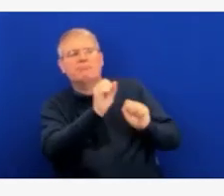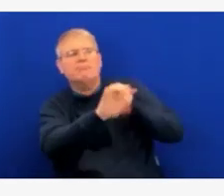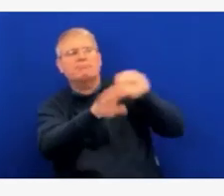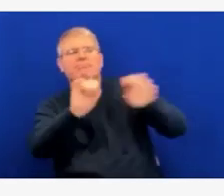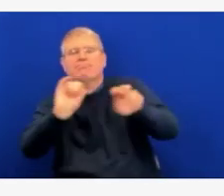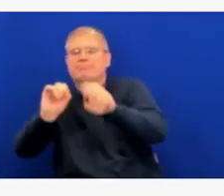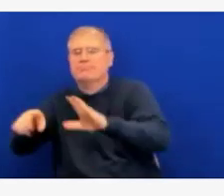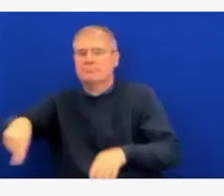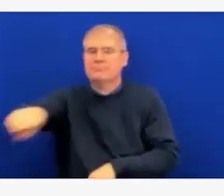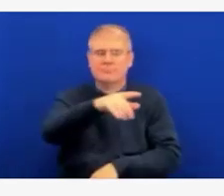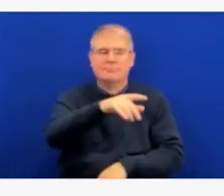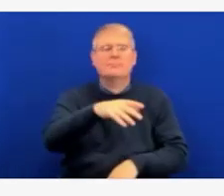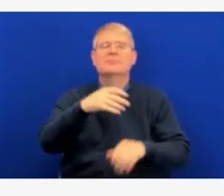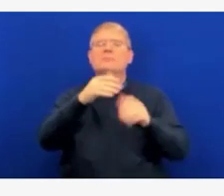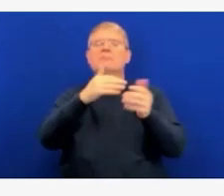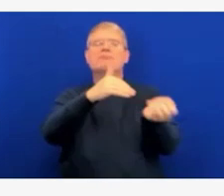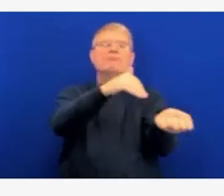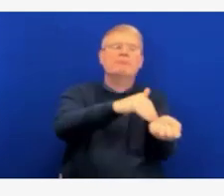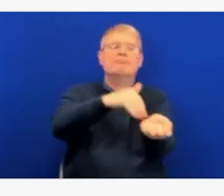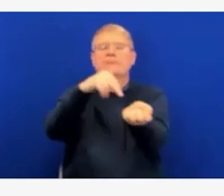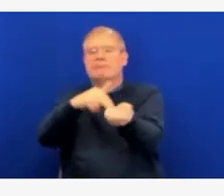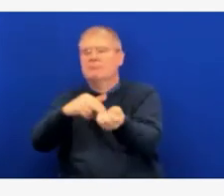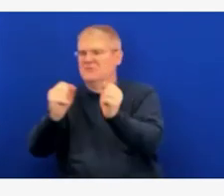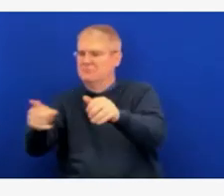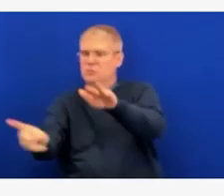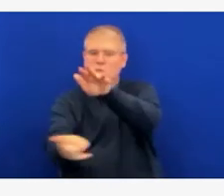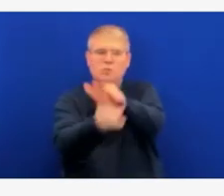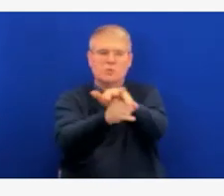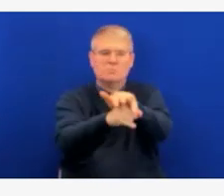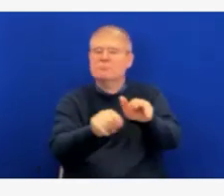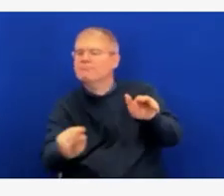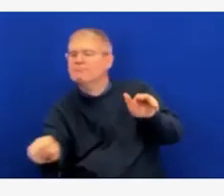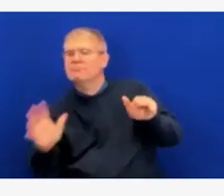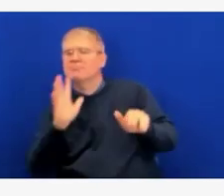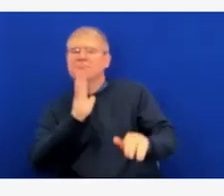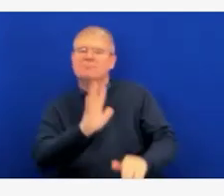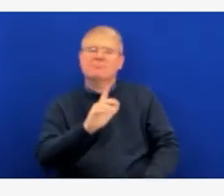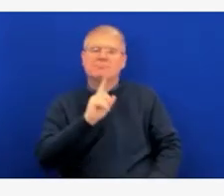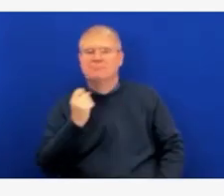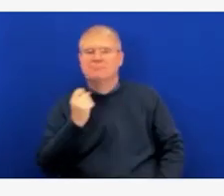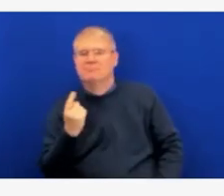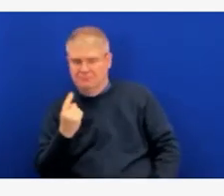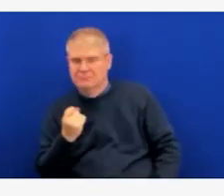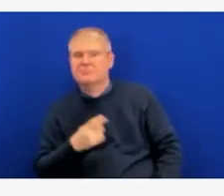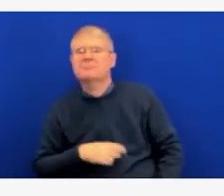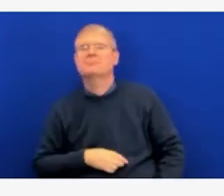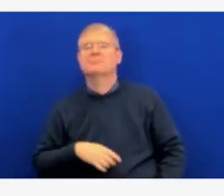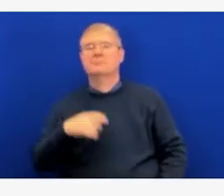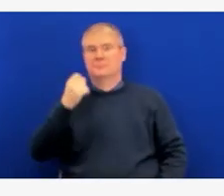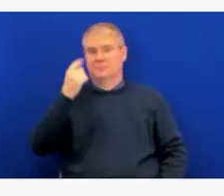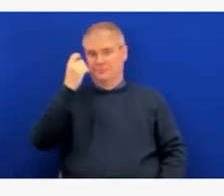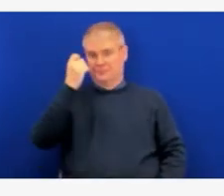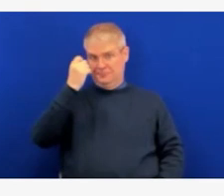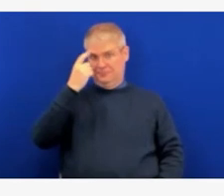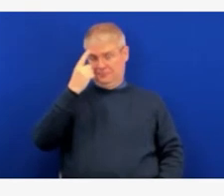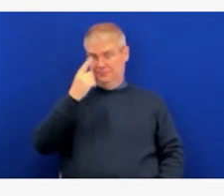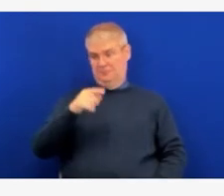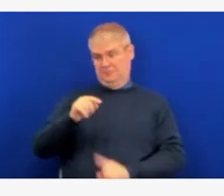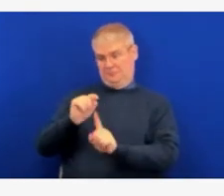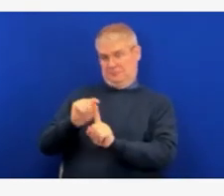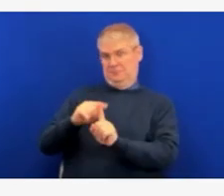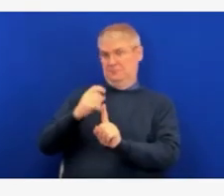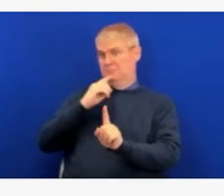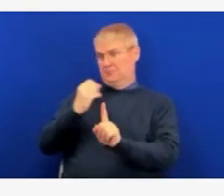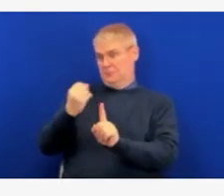Like the Pfizer-BioNTech COVID-19 vaccine for people age 12 and older, 12 years and older,